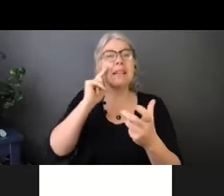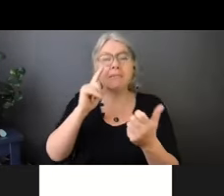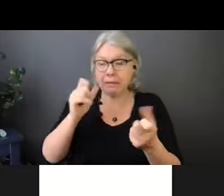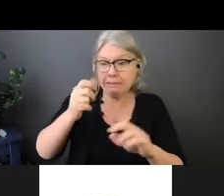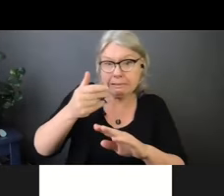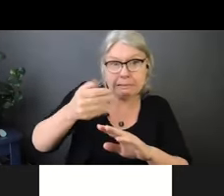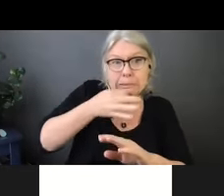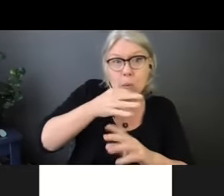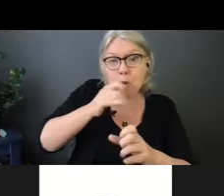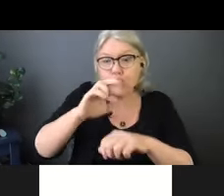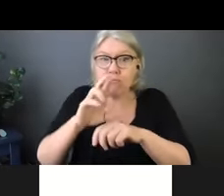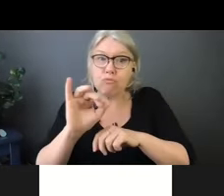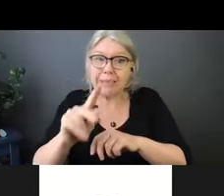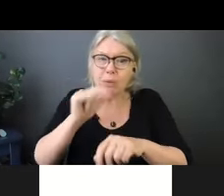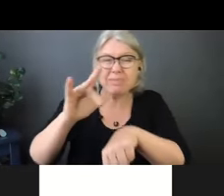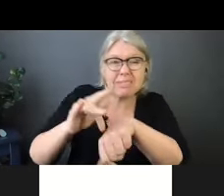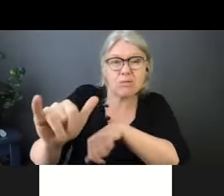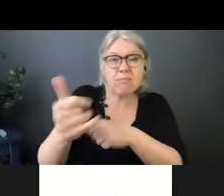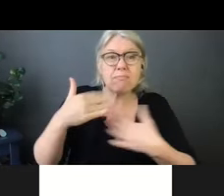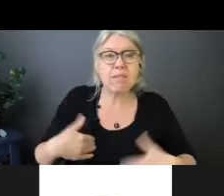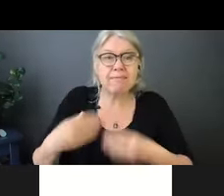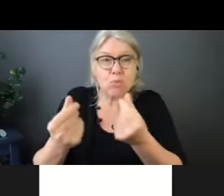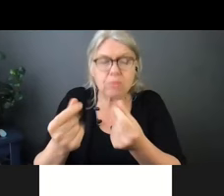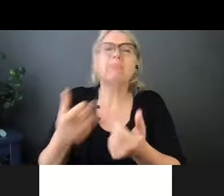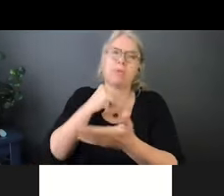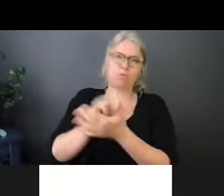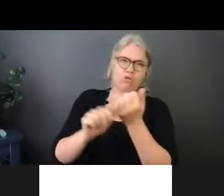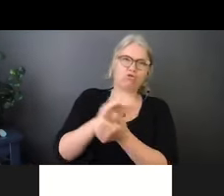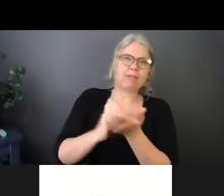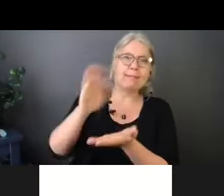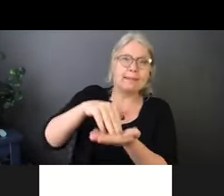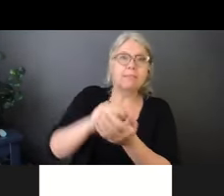exposure and removing your gloves and after consumer environmental contact.